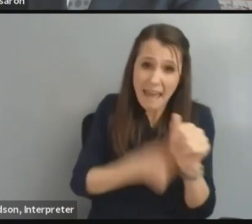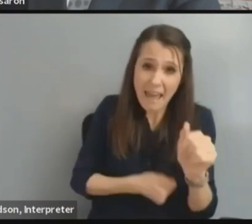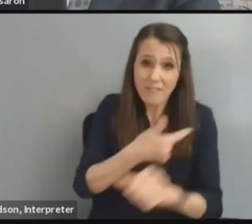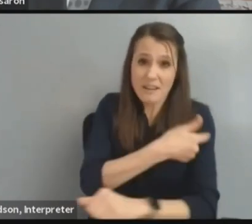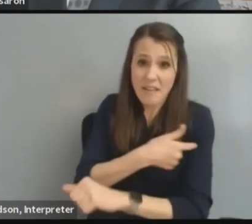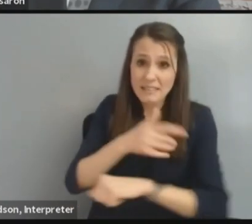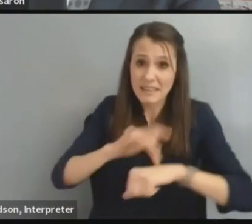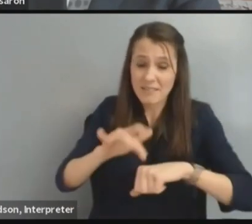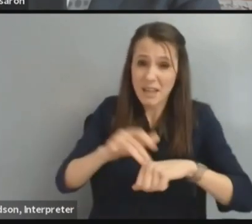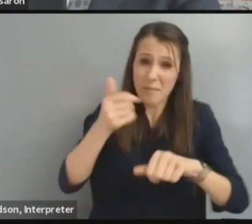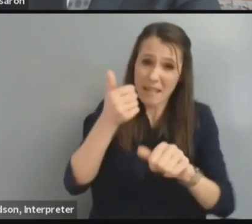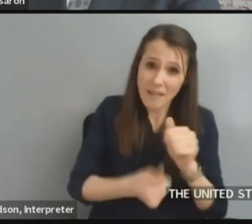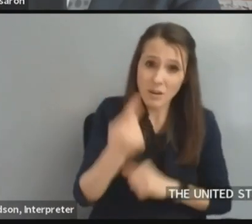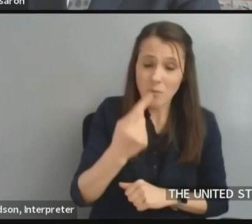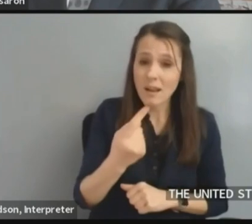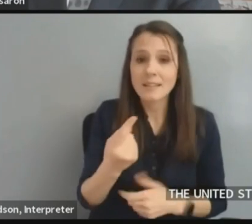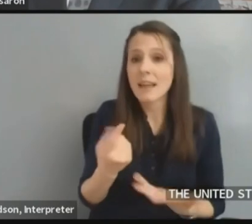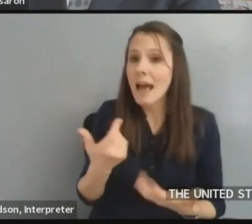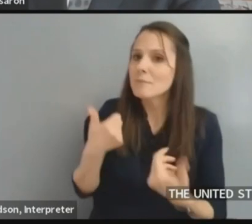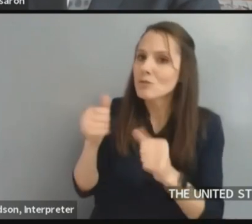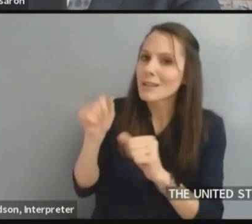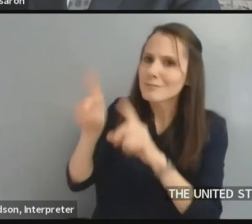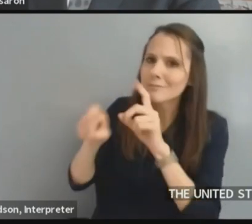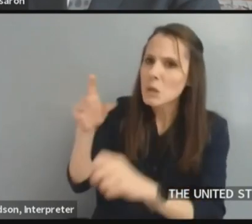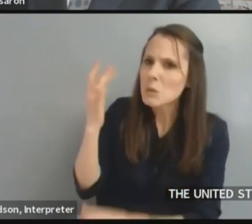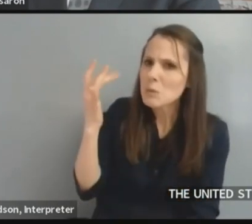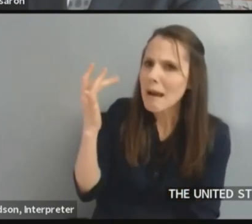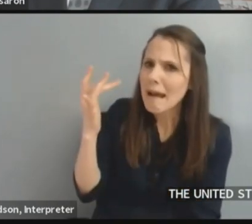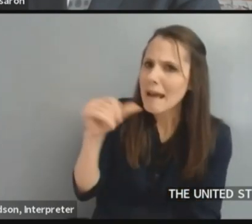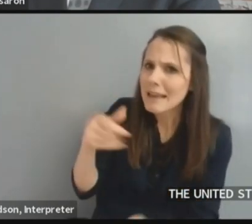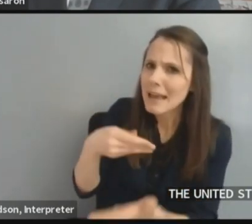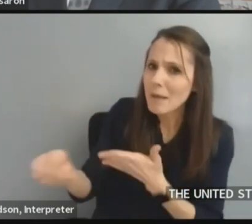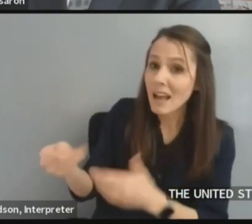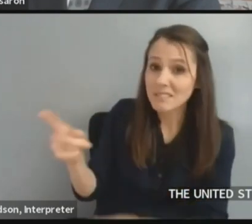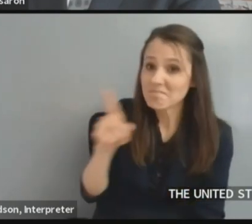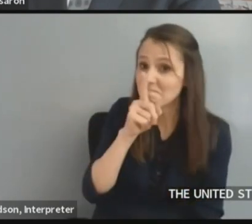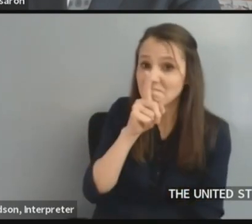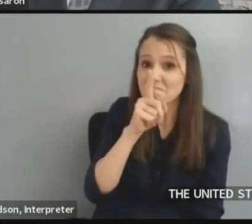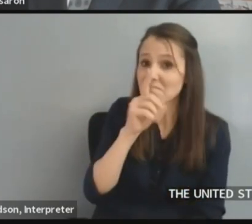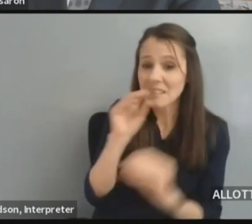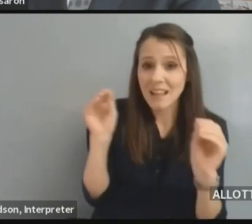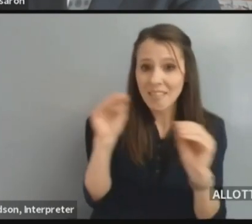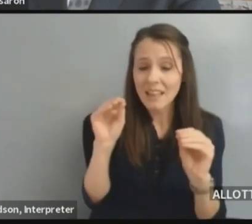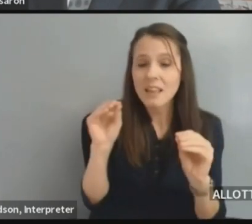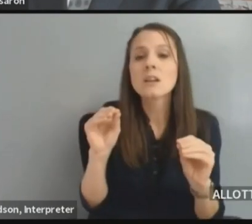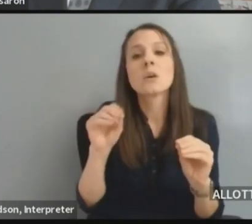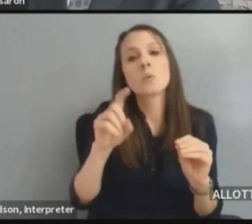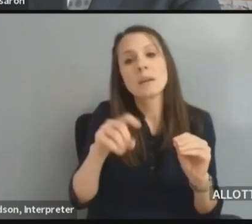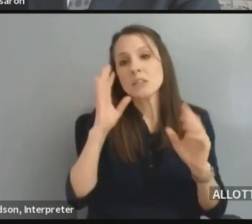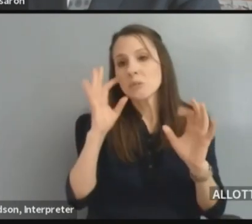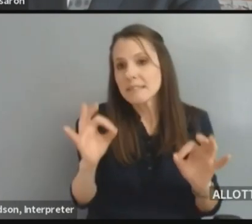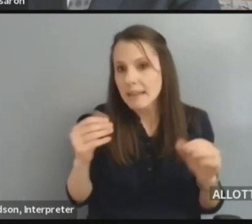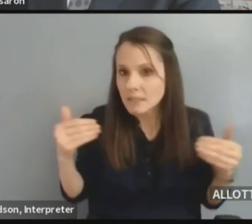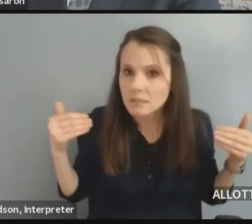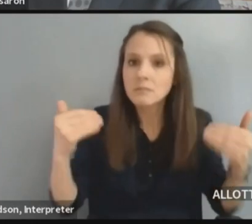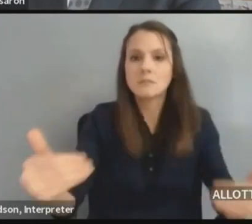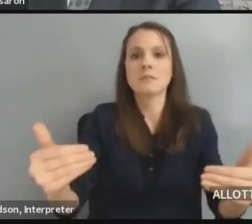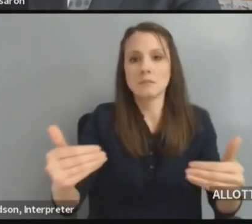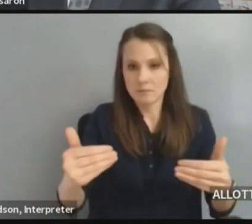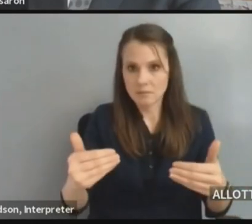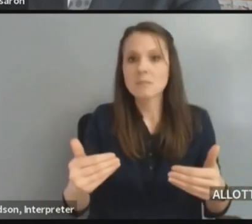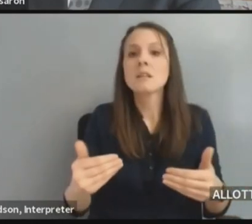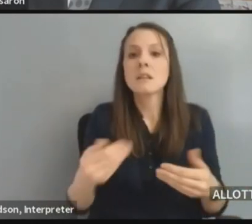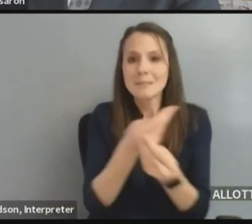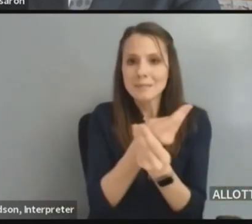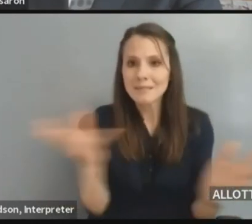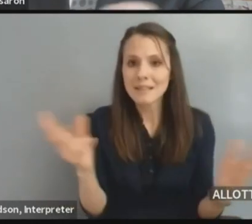yet, and I cannot get a straight answer out of the administration why that's the case and that we move swiftly to get vaccines to